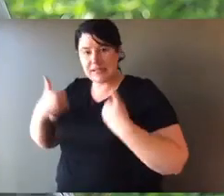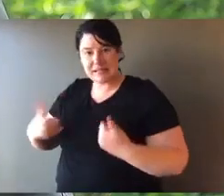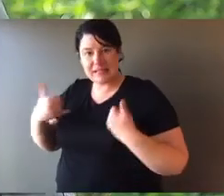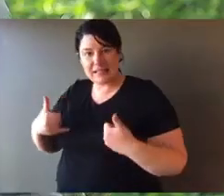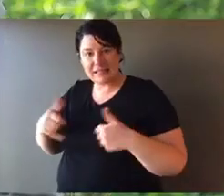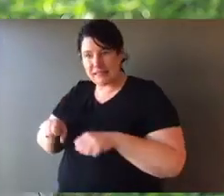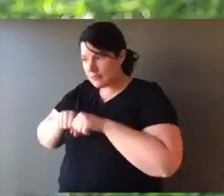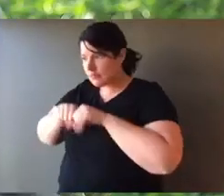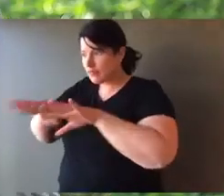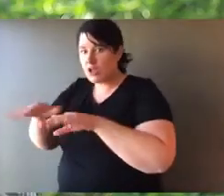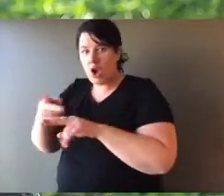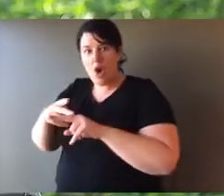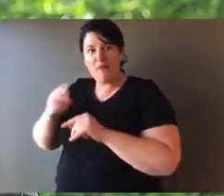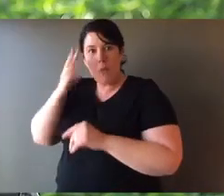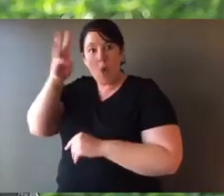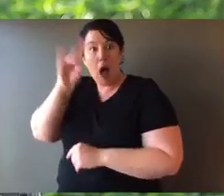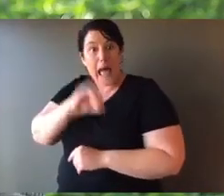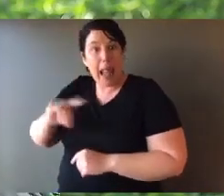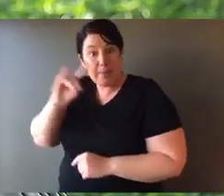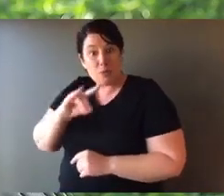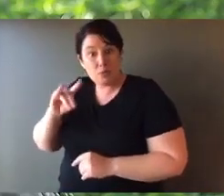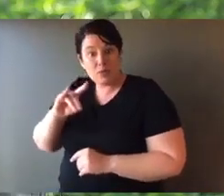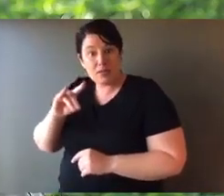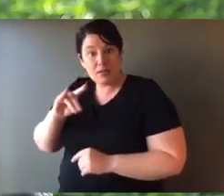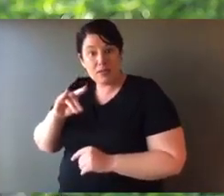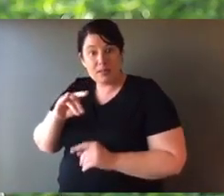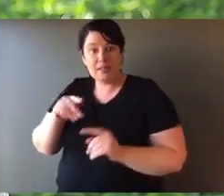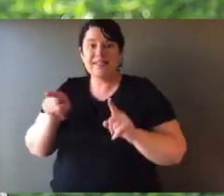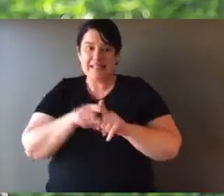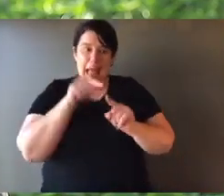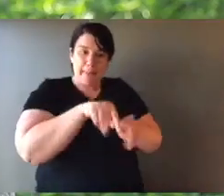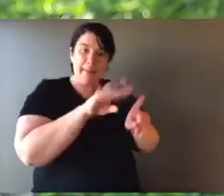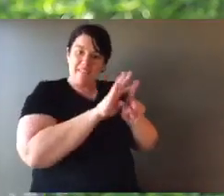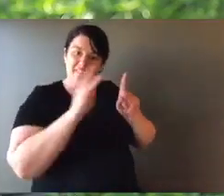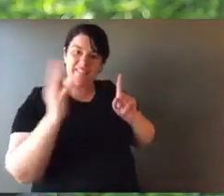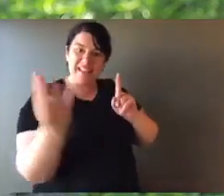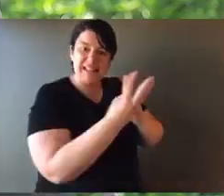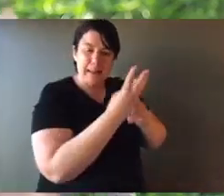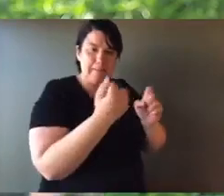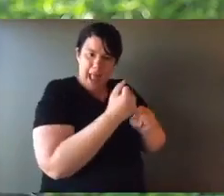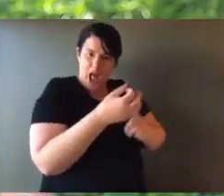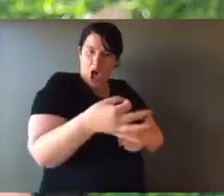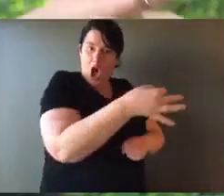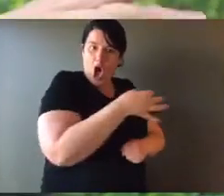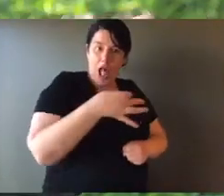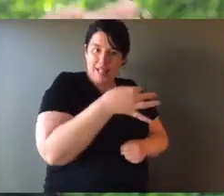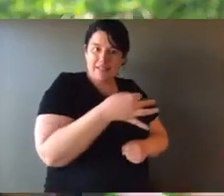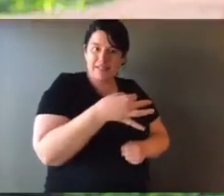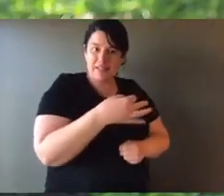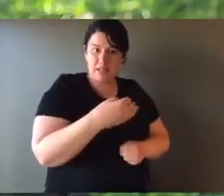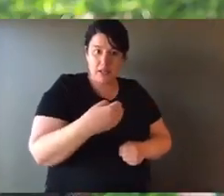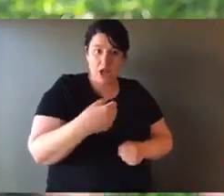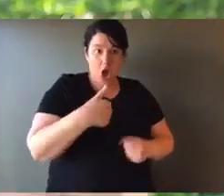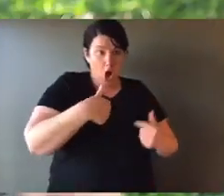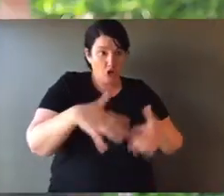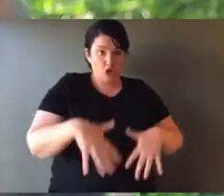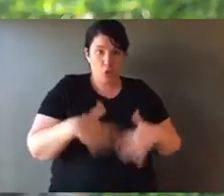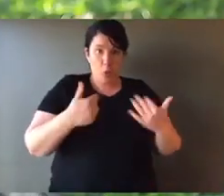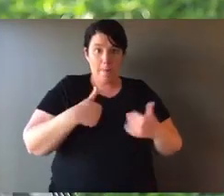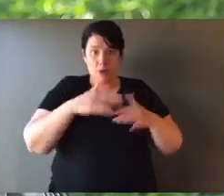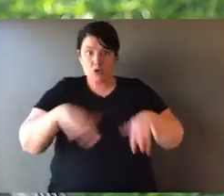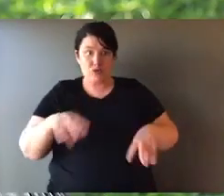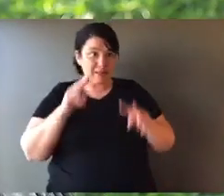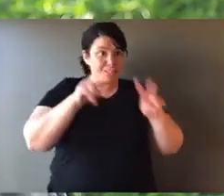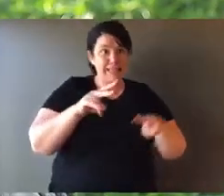spread of fire, the spread of disease, the spread of feral pests. Conservation fencing is creating islands. Now,